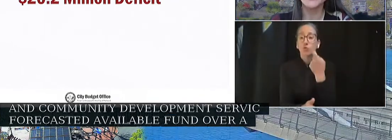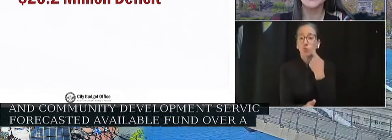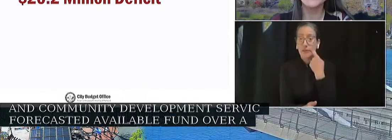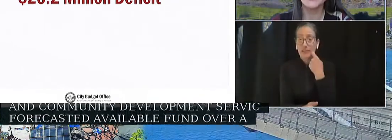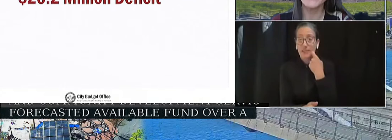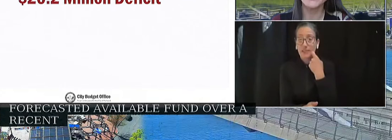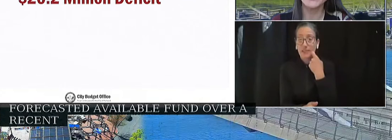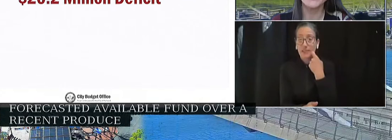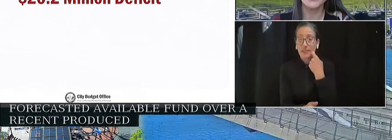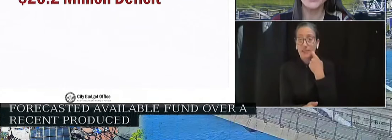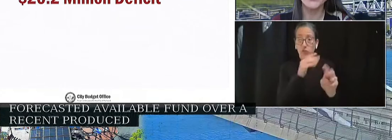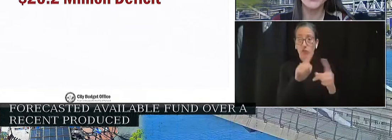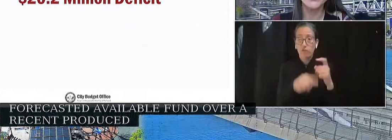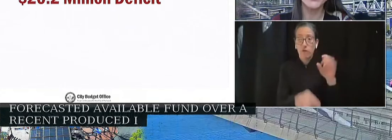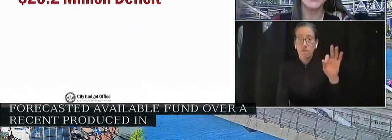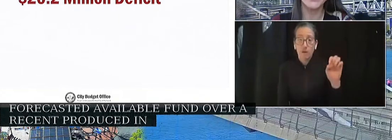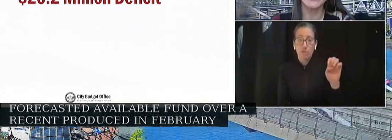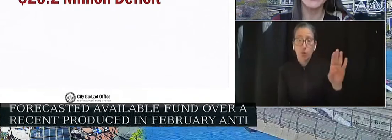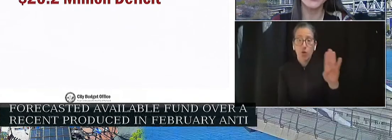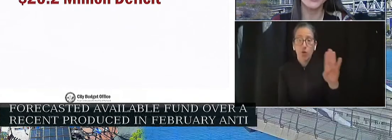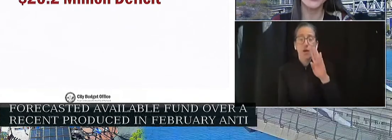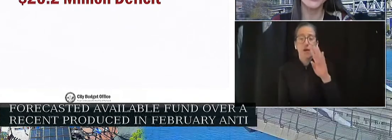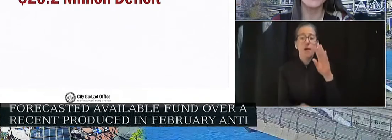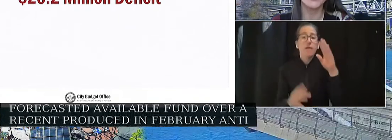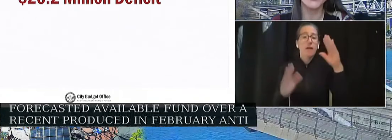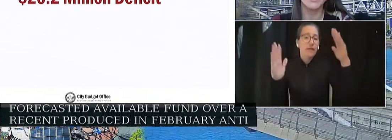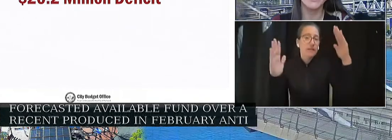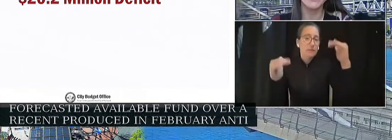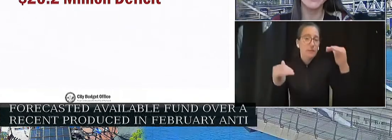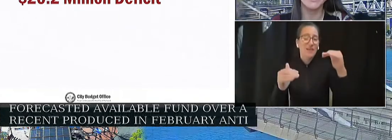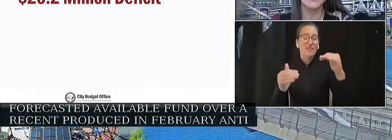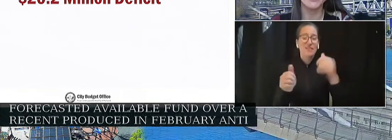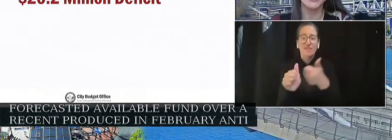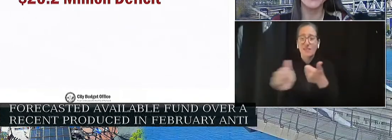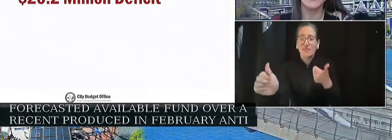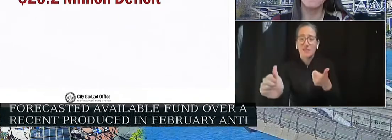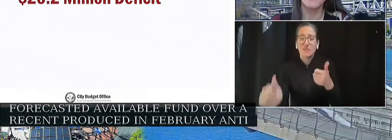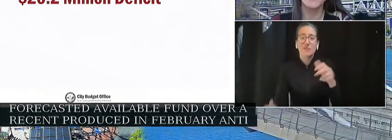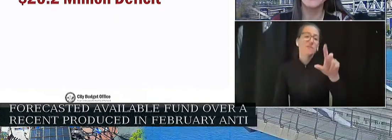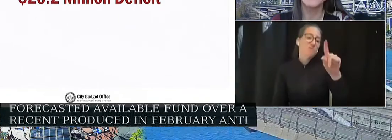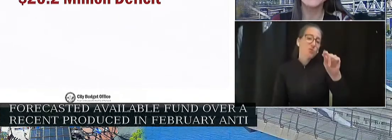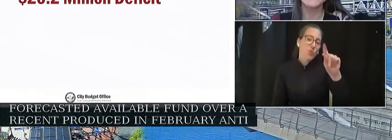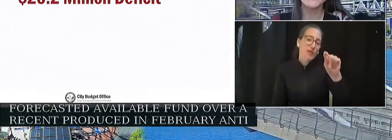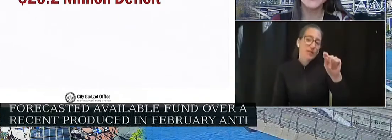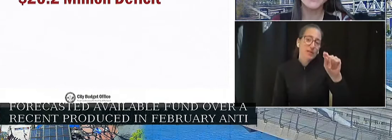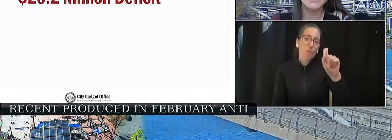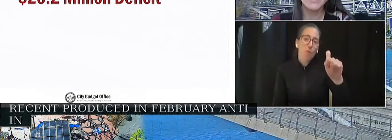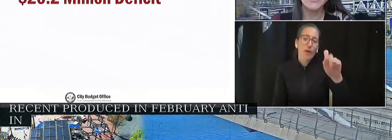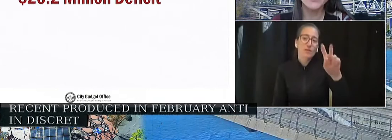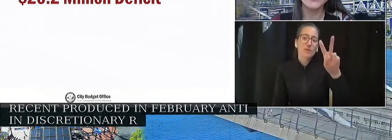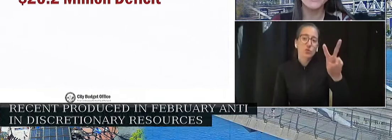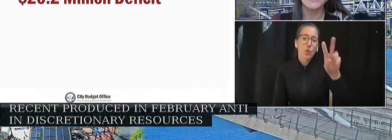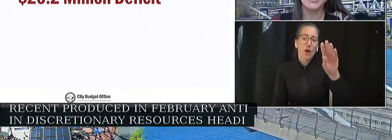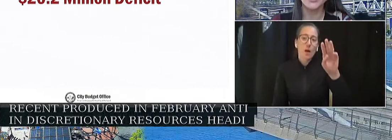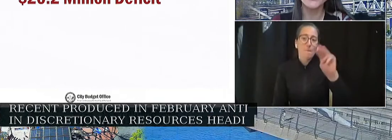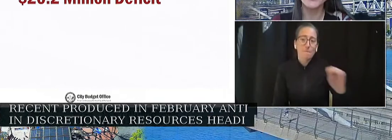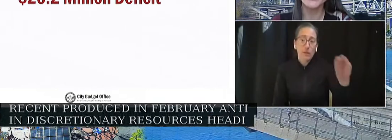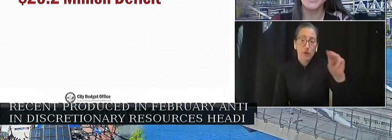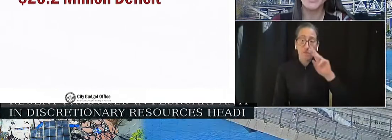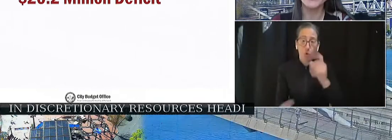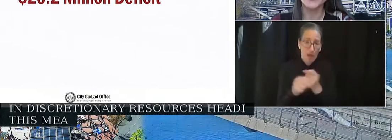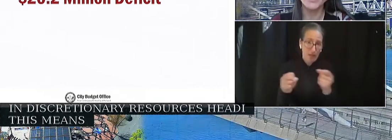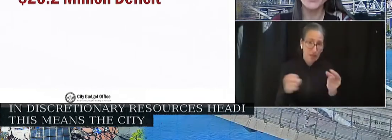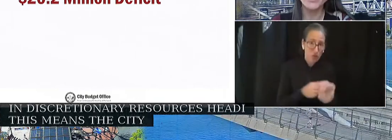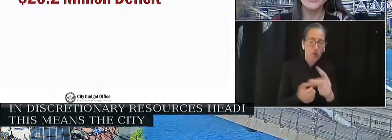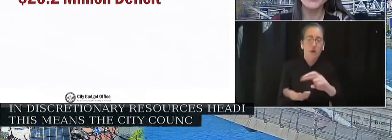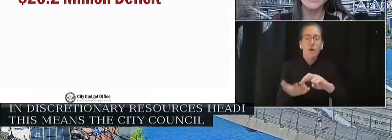anticipates a deficit of $20.2 million in discretionary resource heading into next year. This means that the city council will need to close